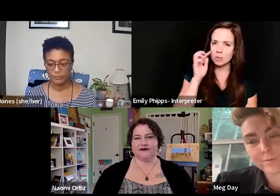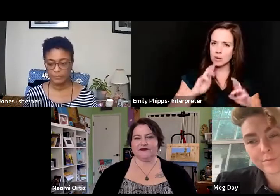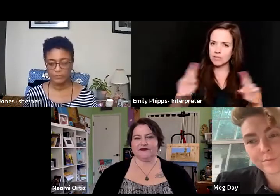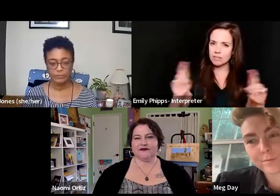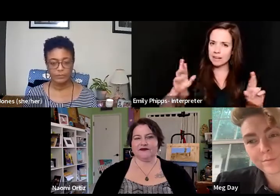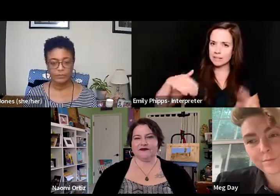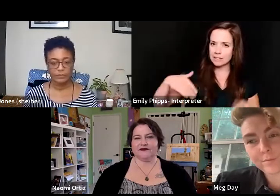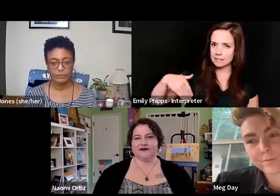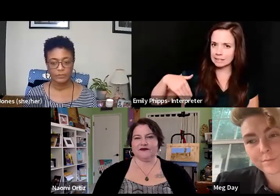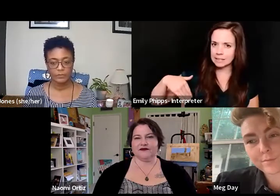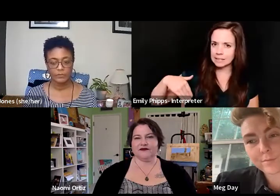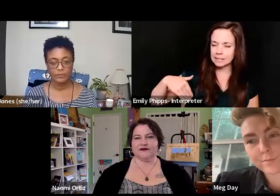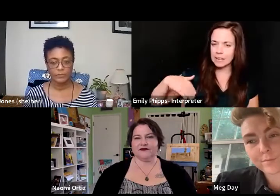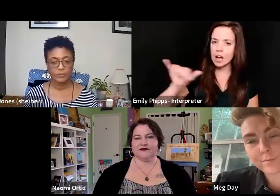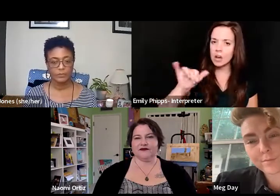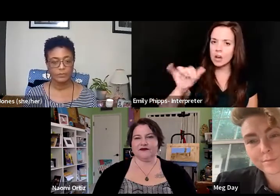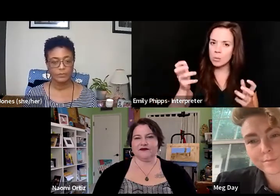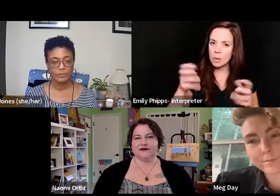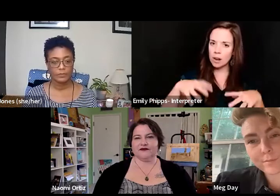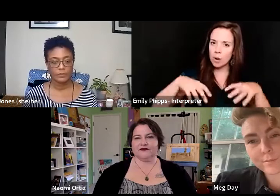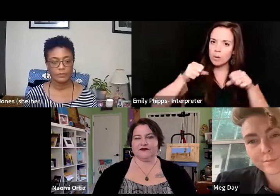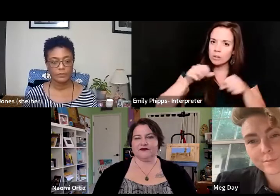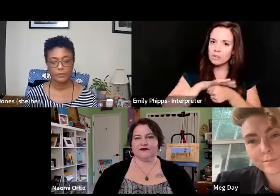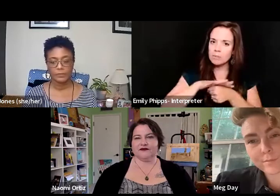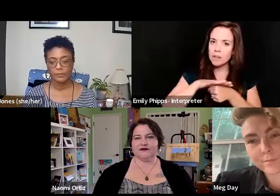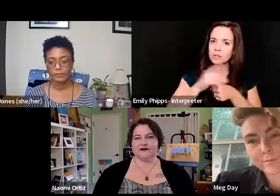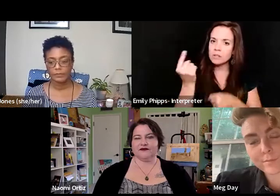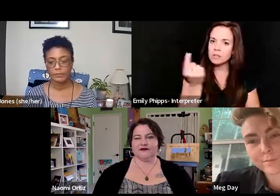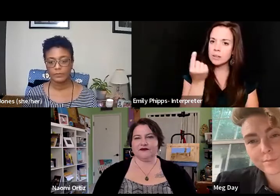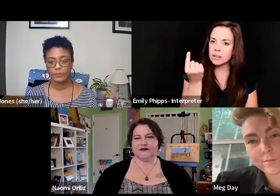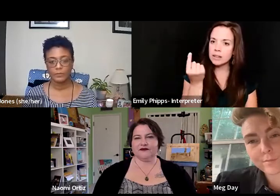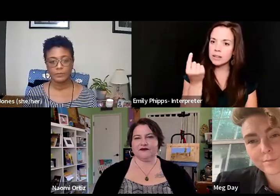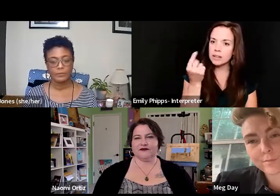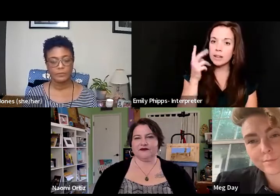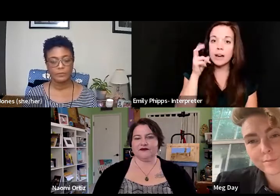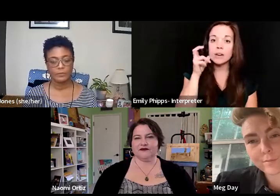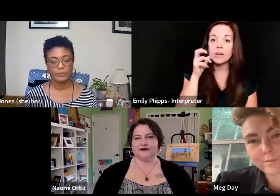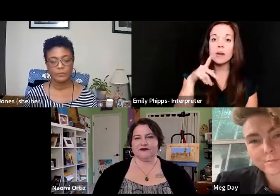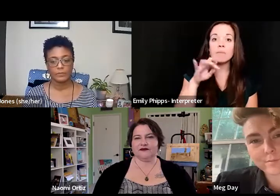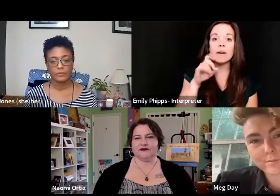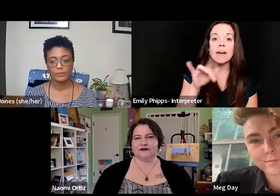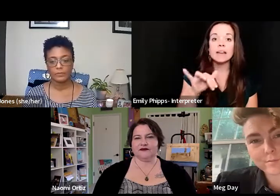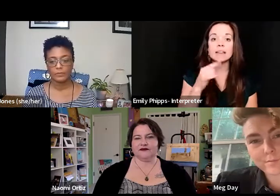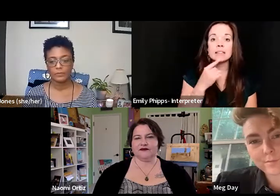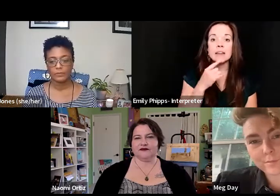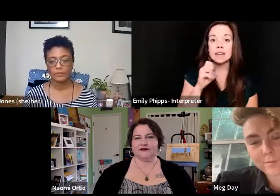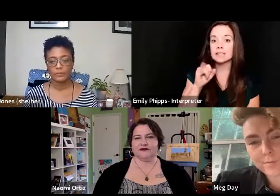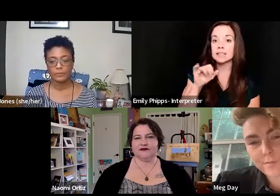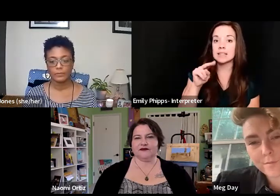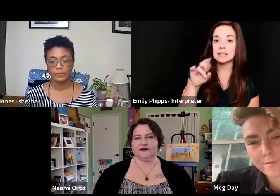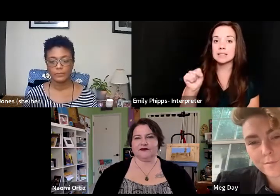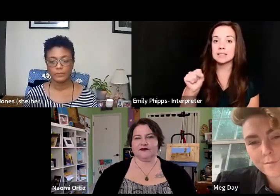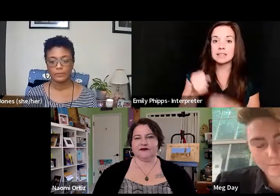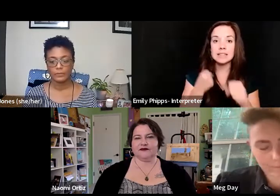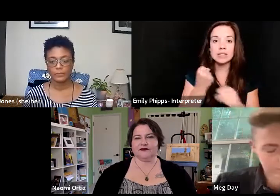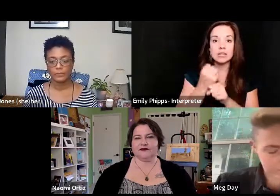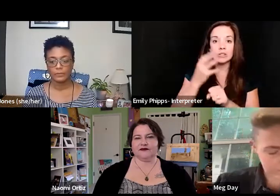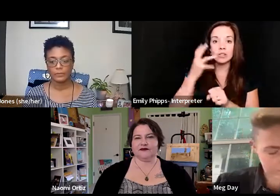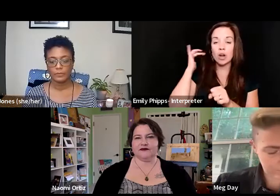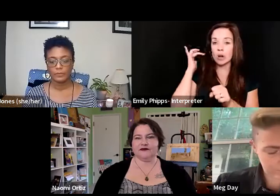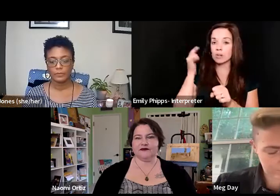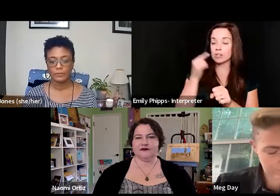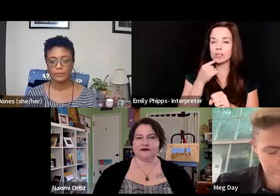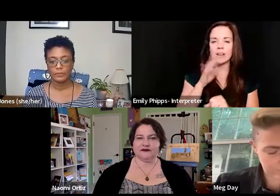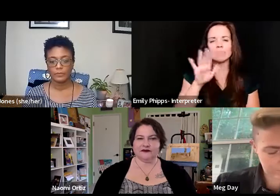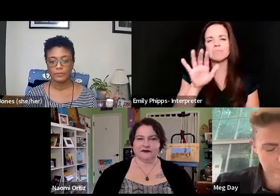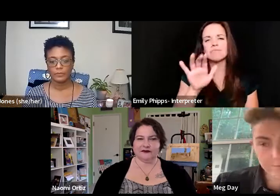like, I do also want to hold space for something that I heard Patty say around Sins, like years ago before the pandemic, where she's like, you know, and